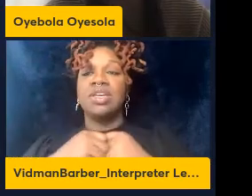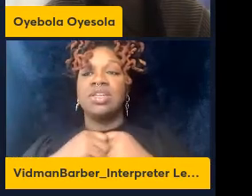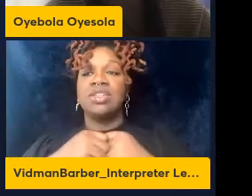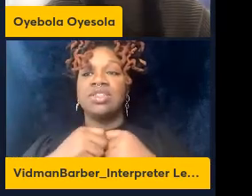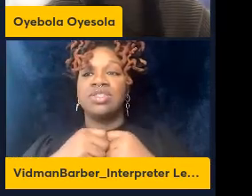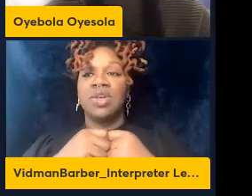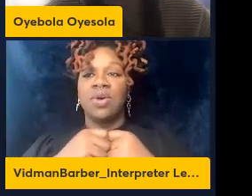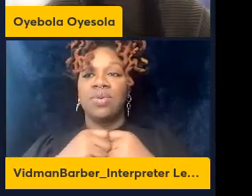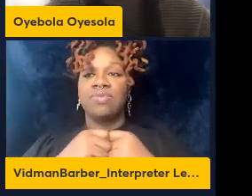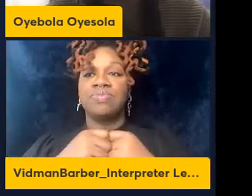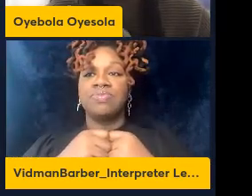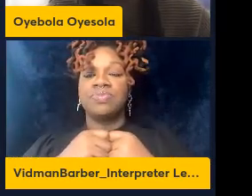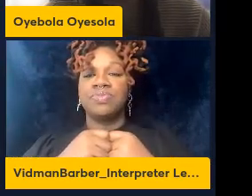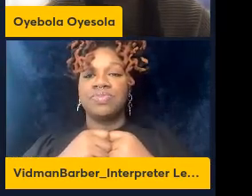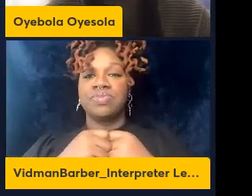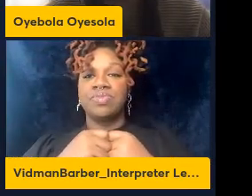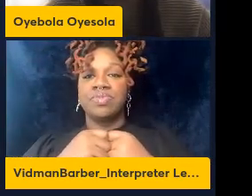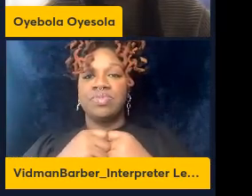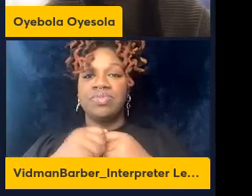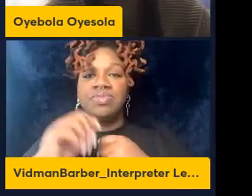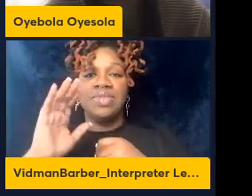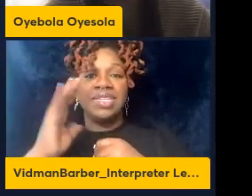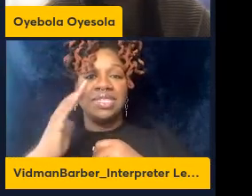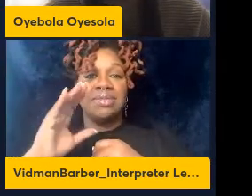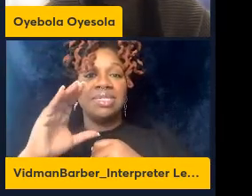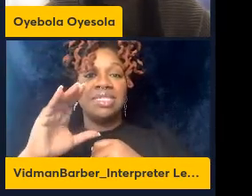CD40 itself seems to be like a clear